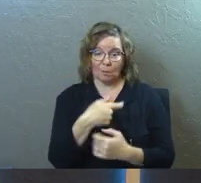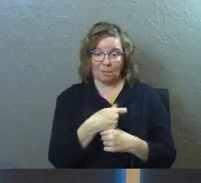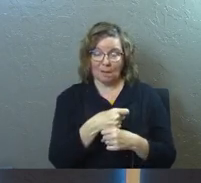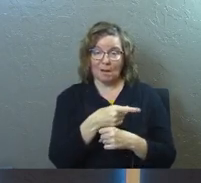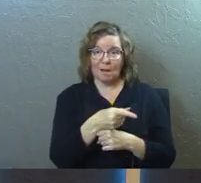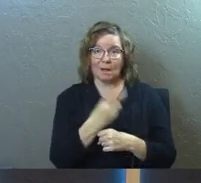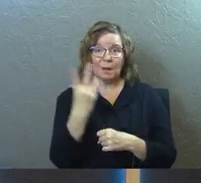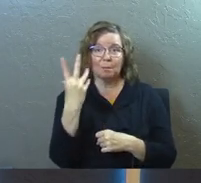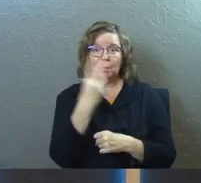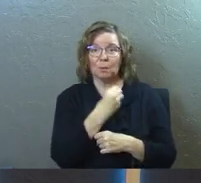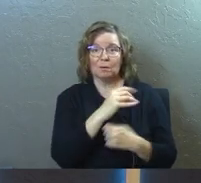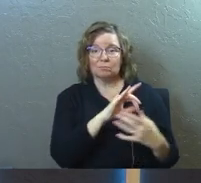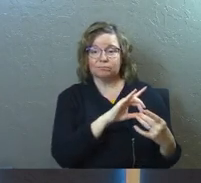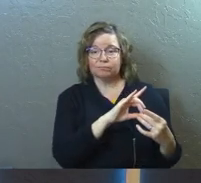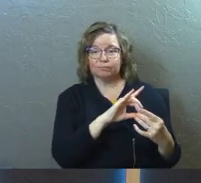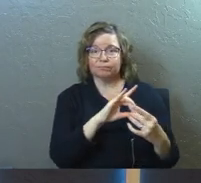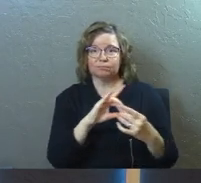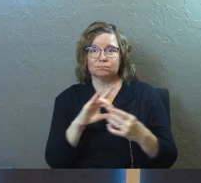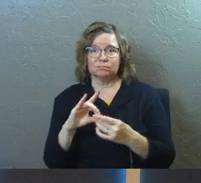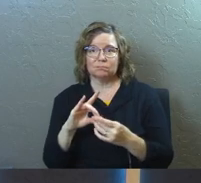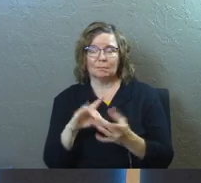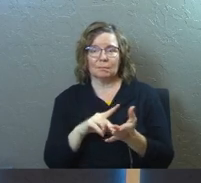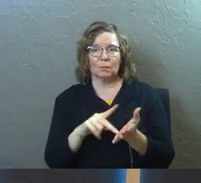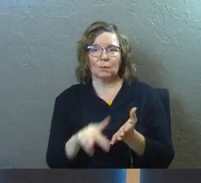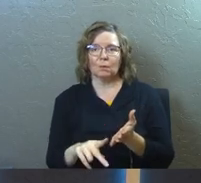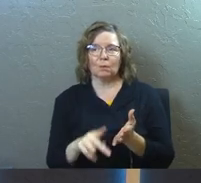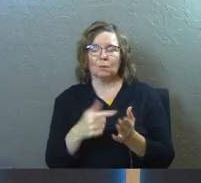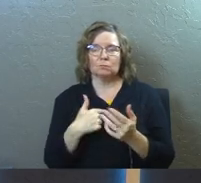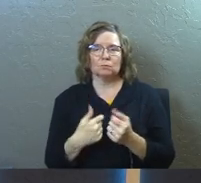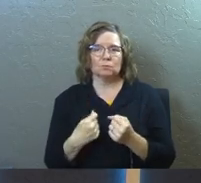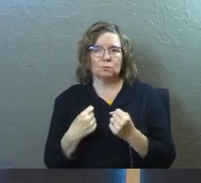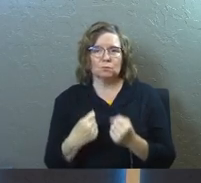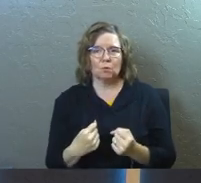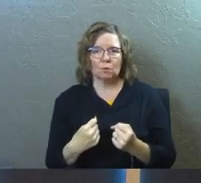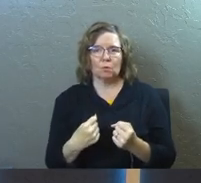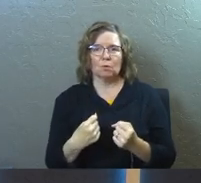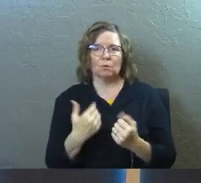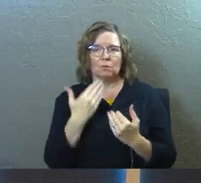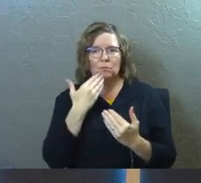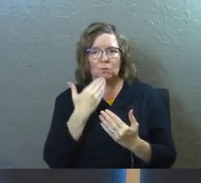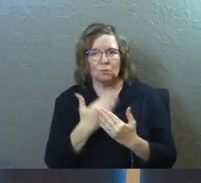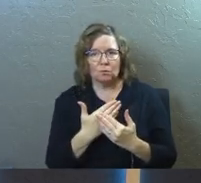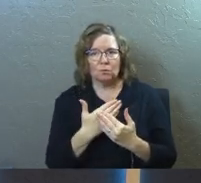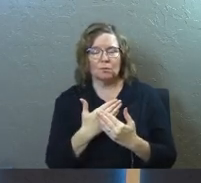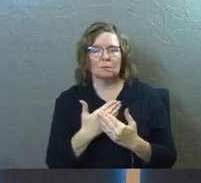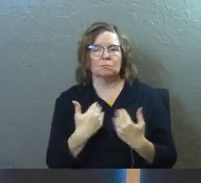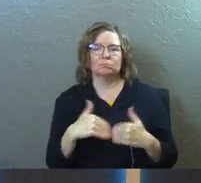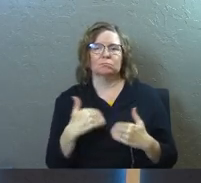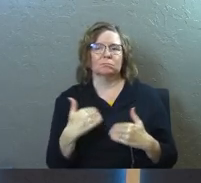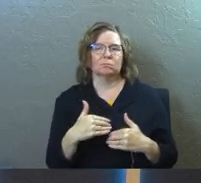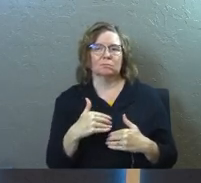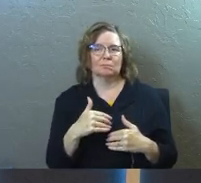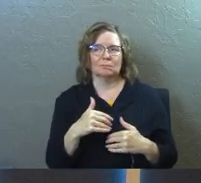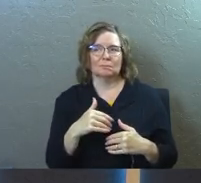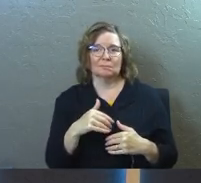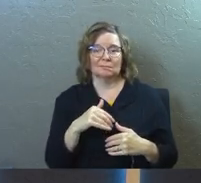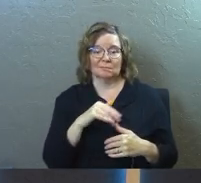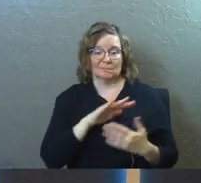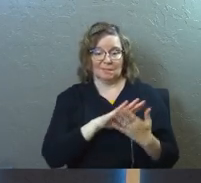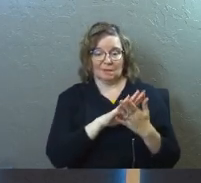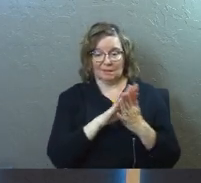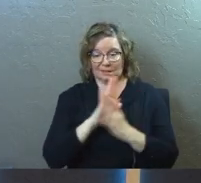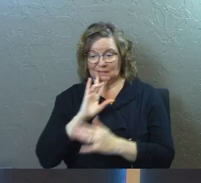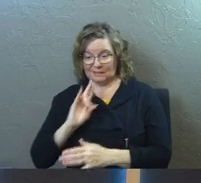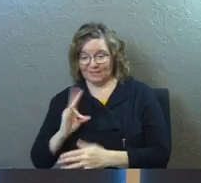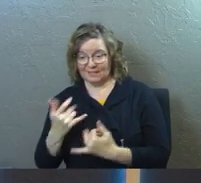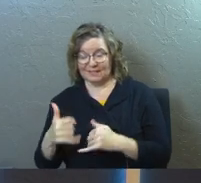something beautiful, something pure, something strong, something good. You don't get to 70 years old,